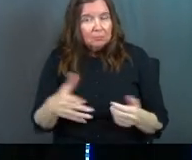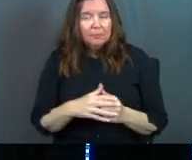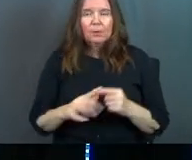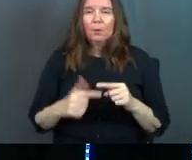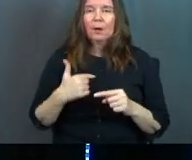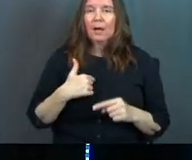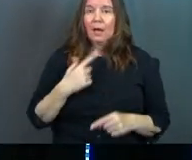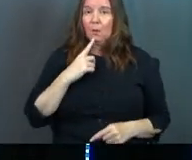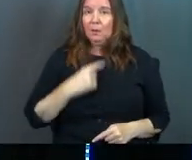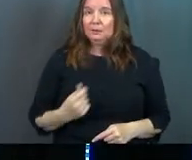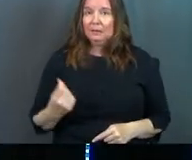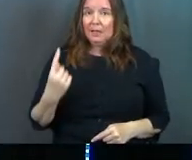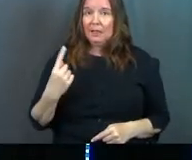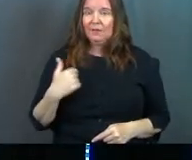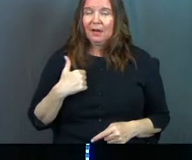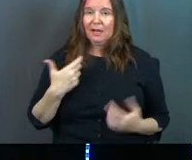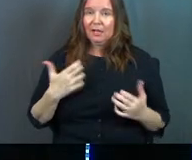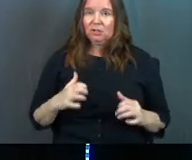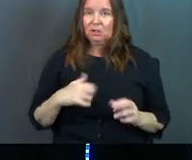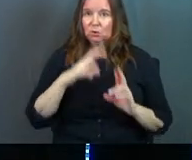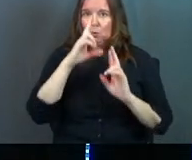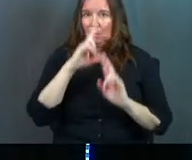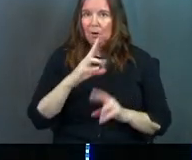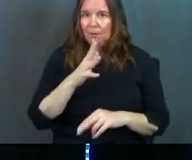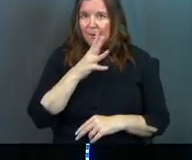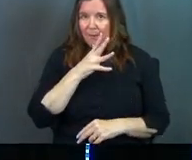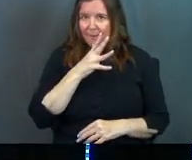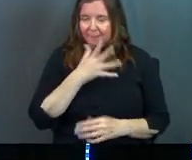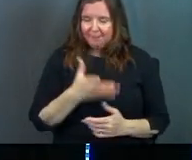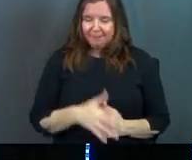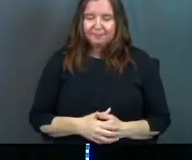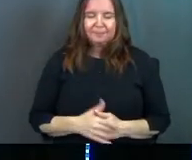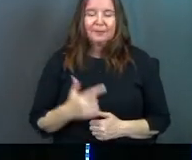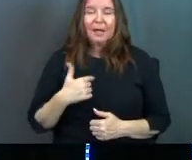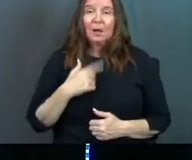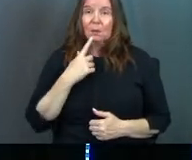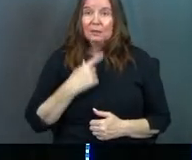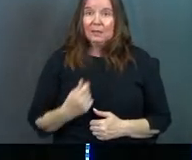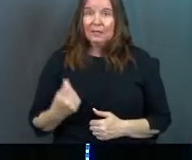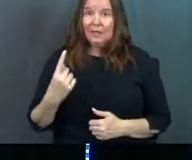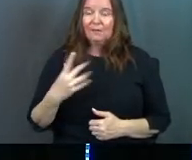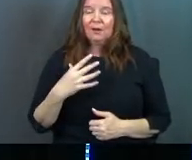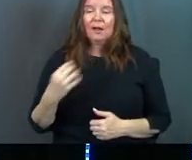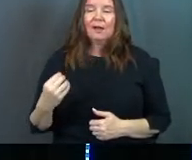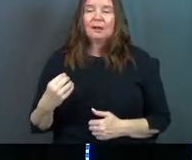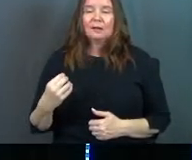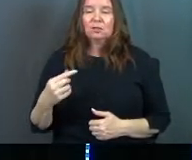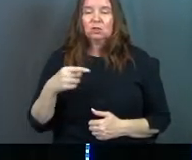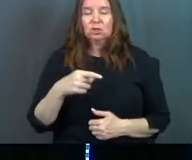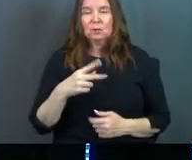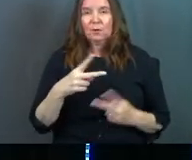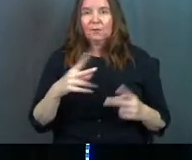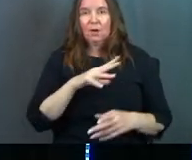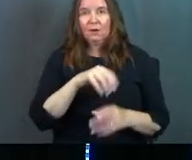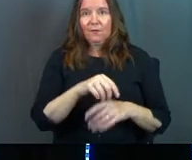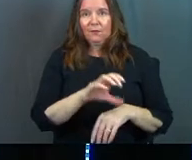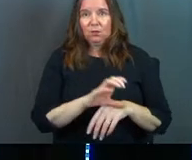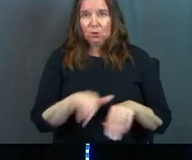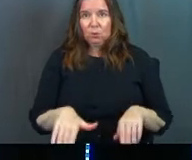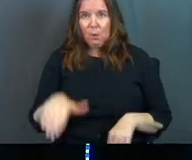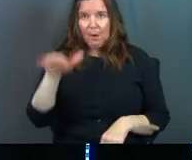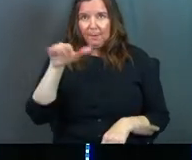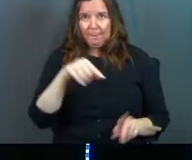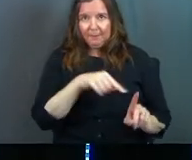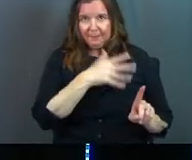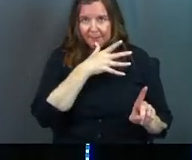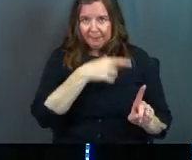When I was 11 years old, I got a chance to honor my mom. I was 11 years old and she was very involved in our church growing